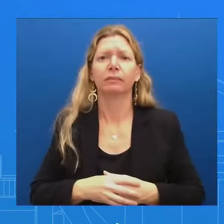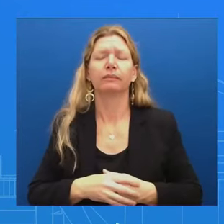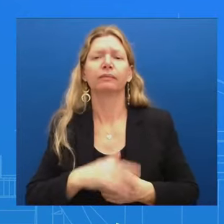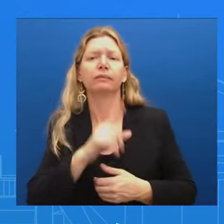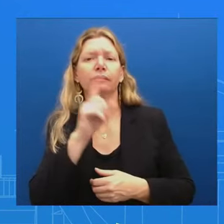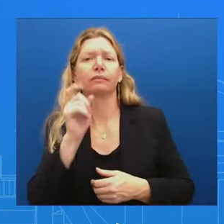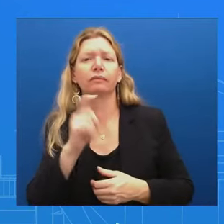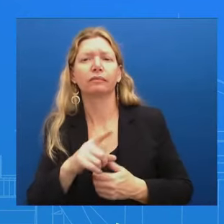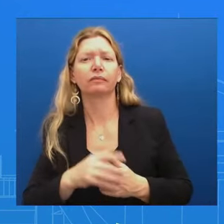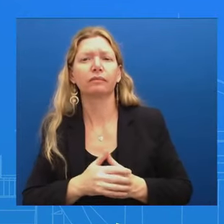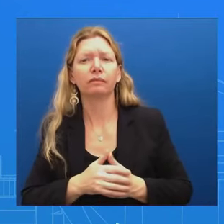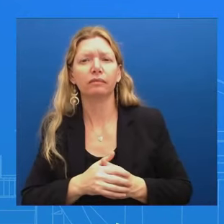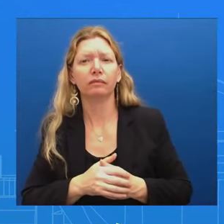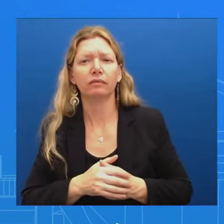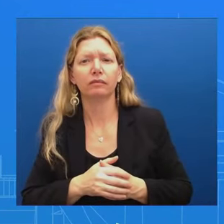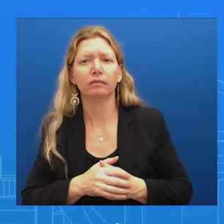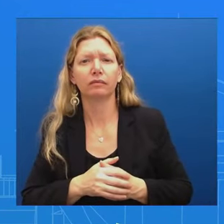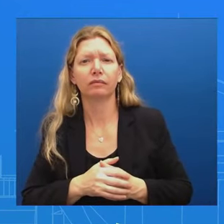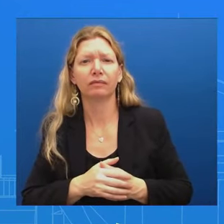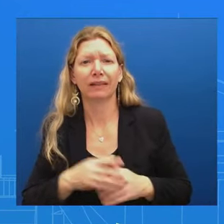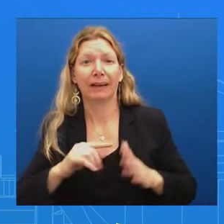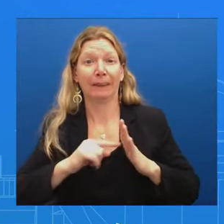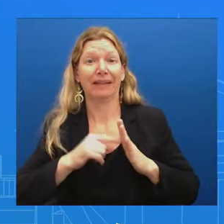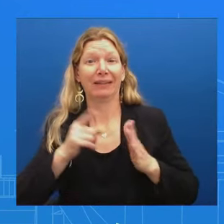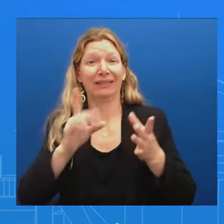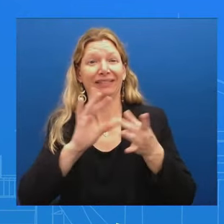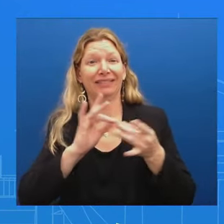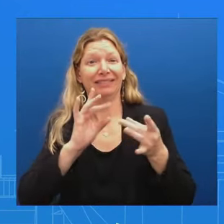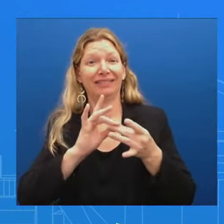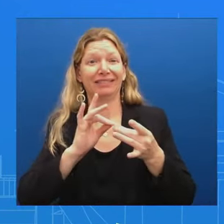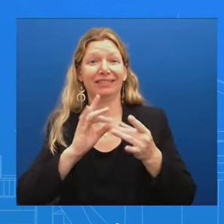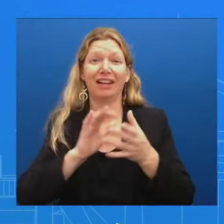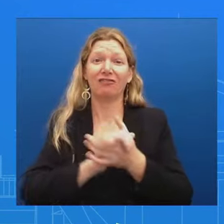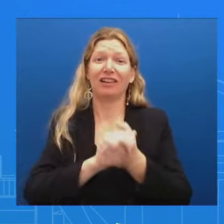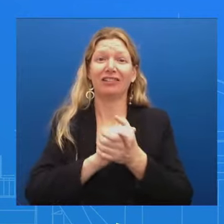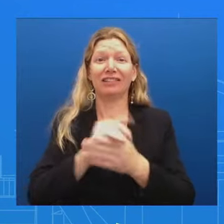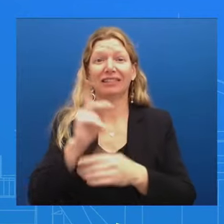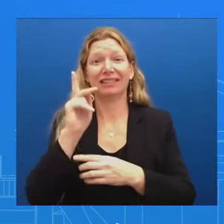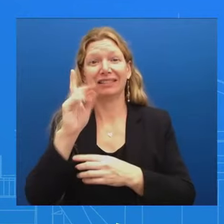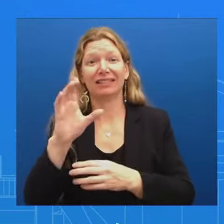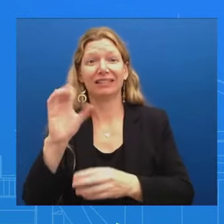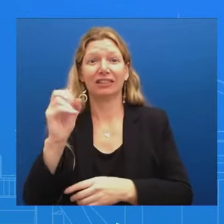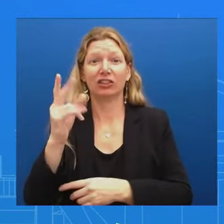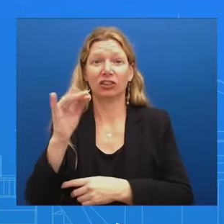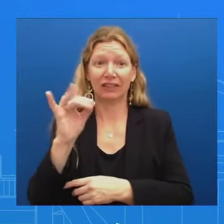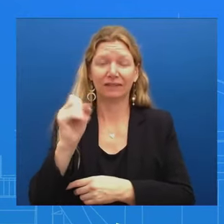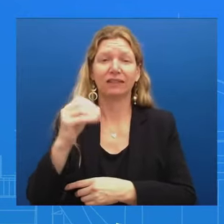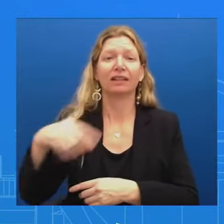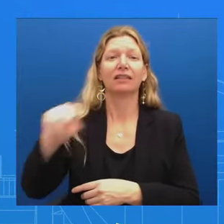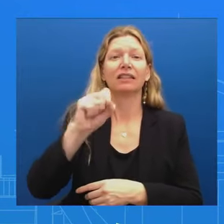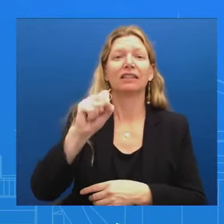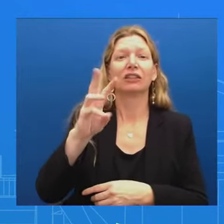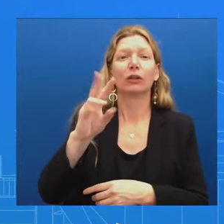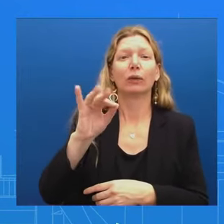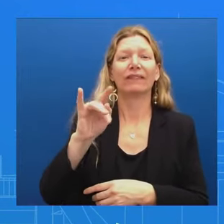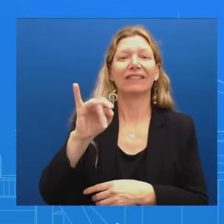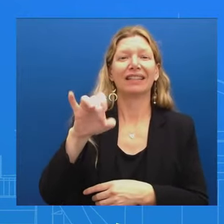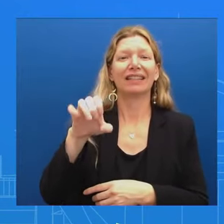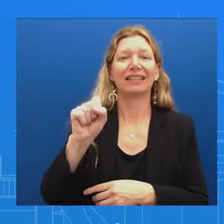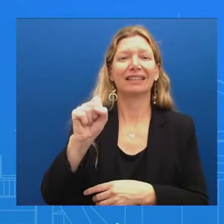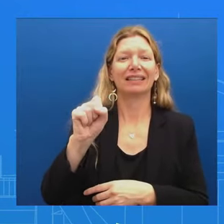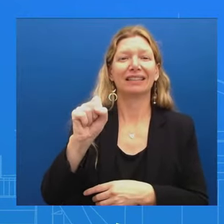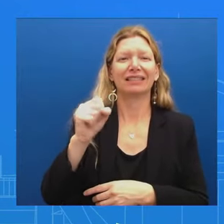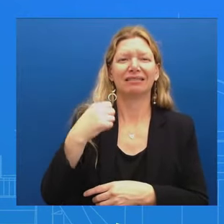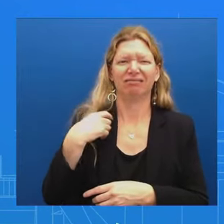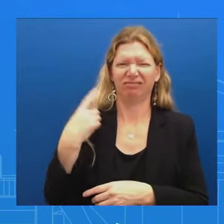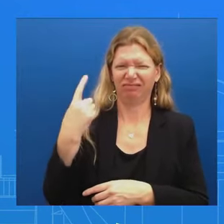City Chiefs As well as to all the Swifties out there I'm wondering when the Chiefs are invited to the White House Does the White House intend